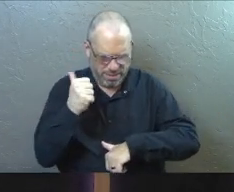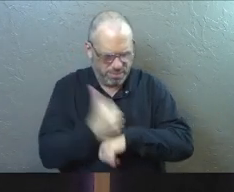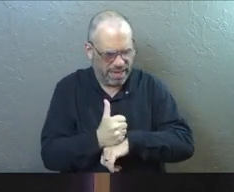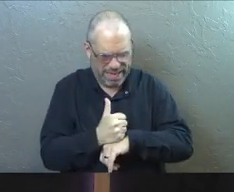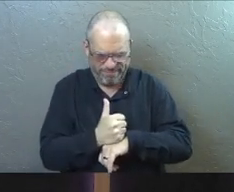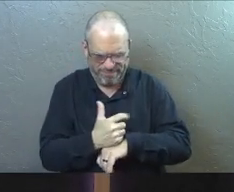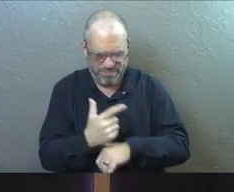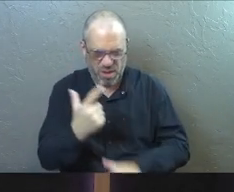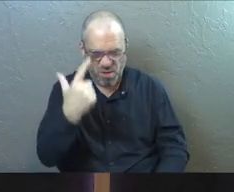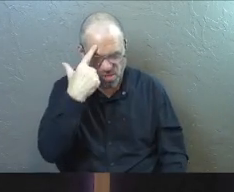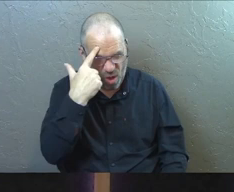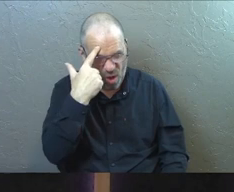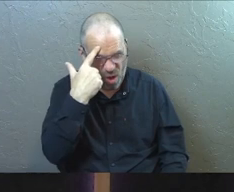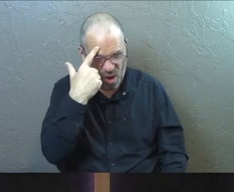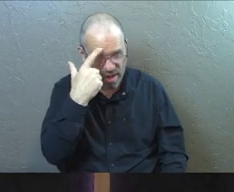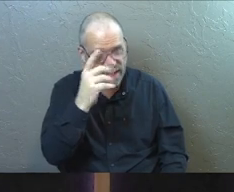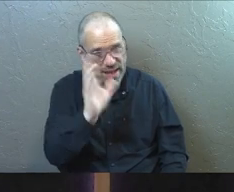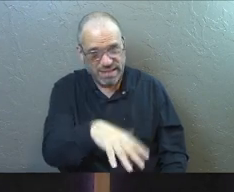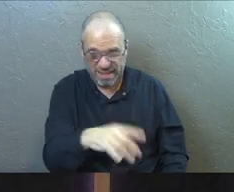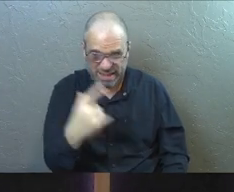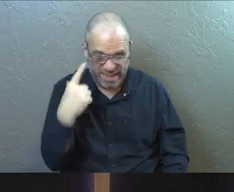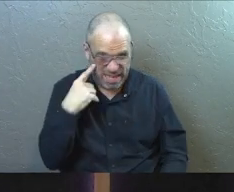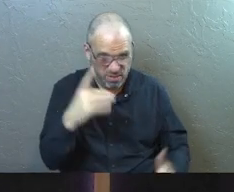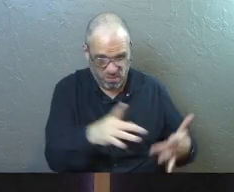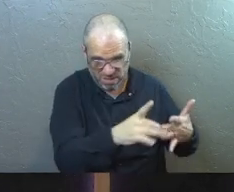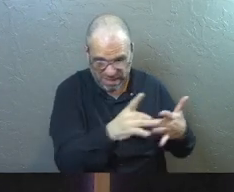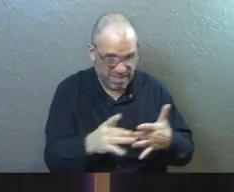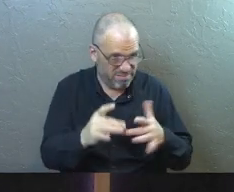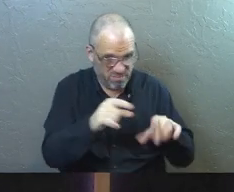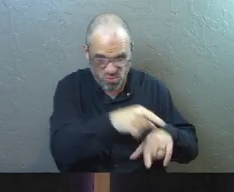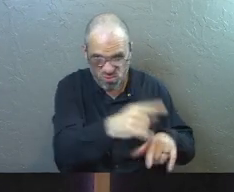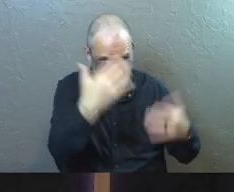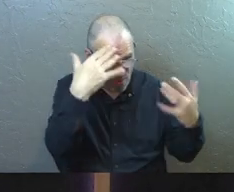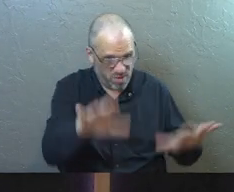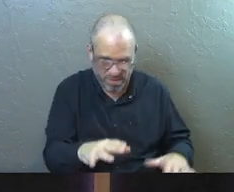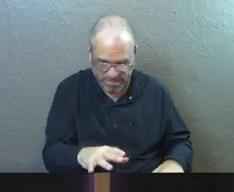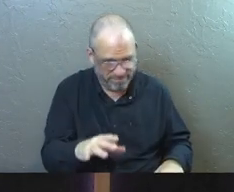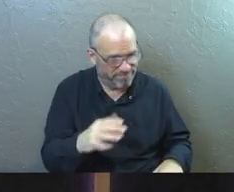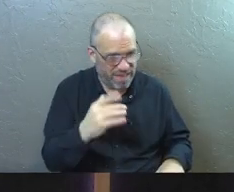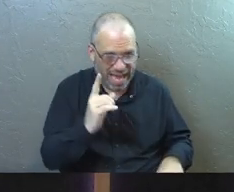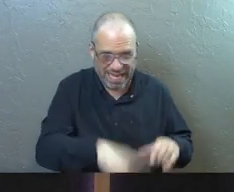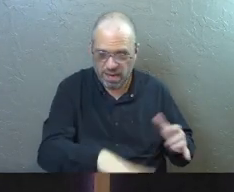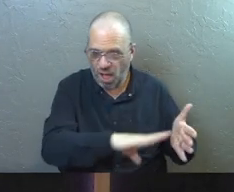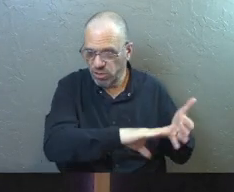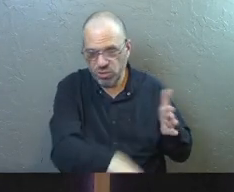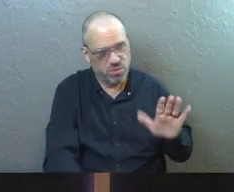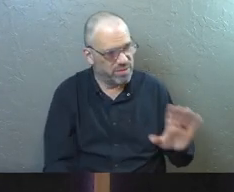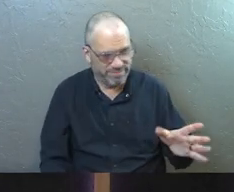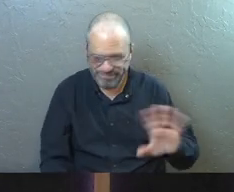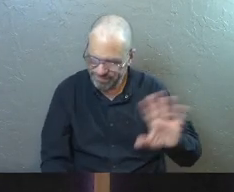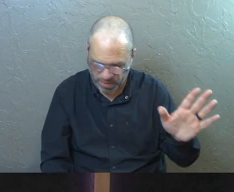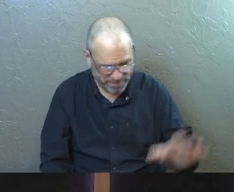seed in them. And you have no idea where this is going to go. I can't look the other way on this.